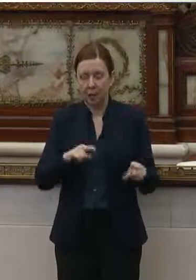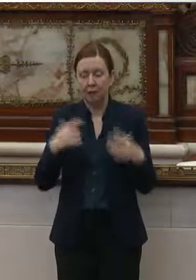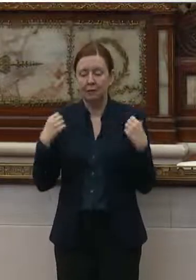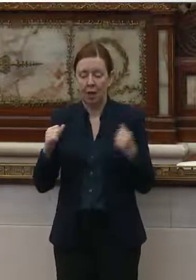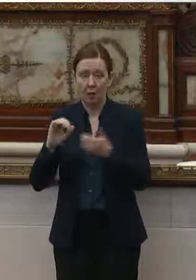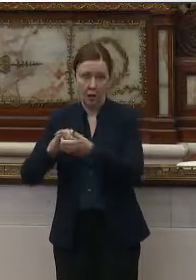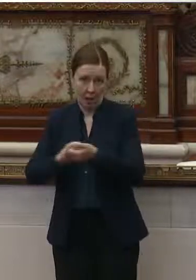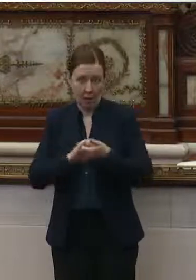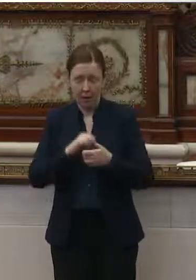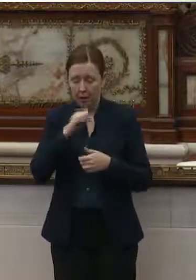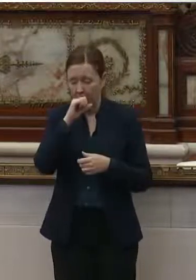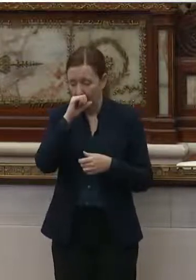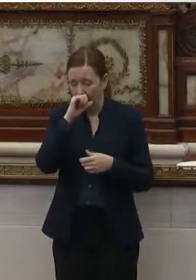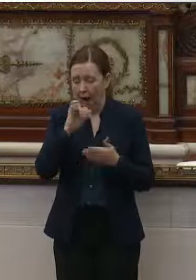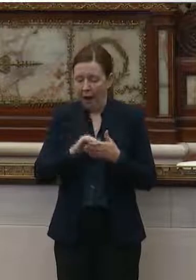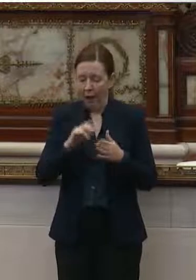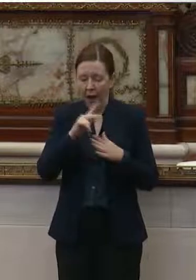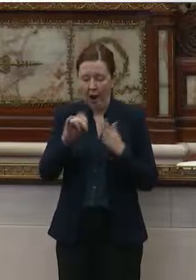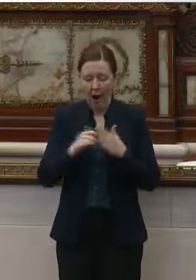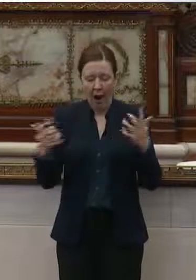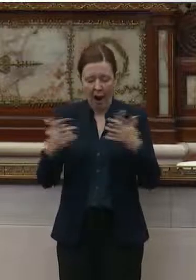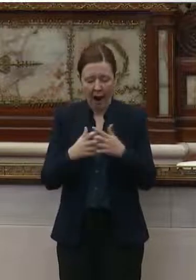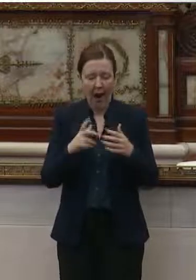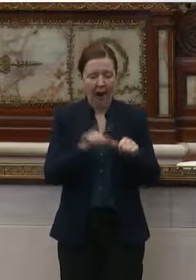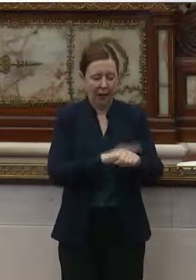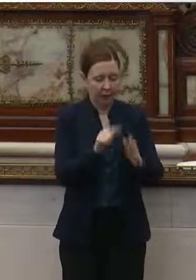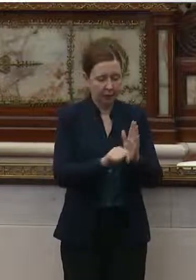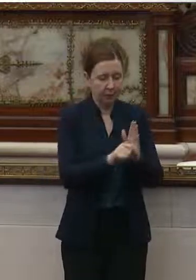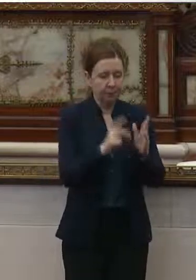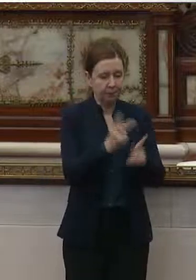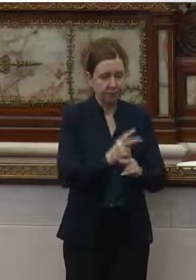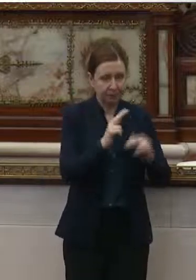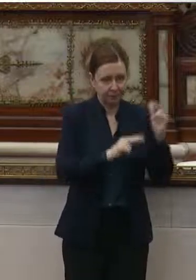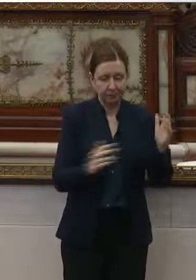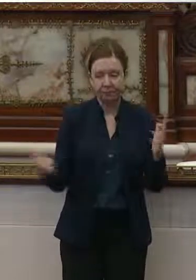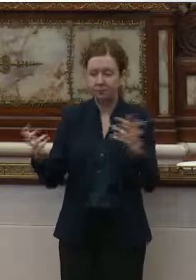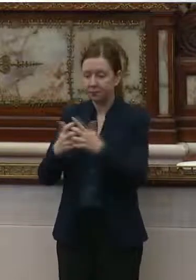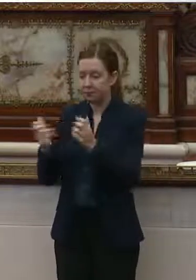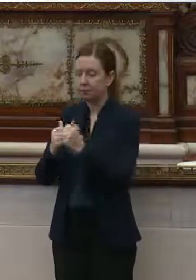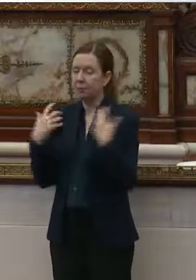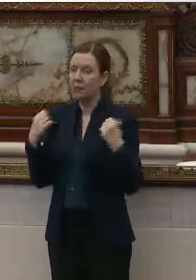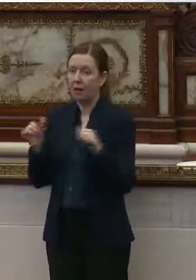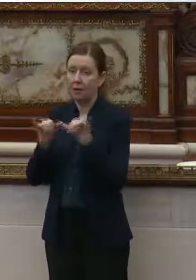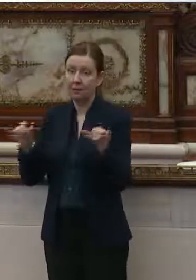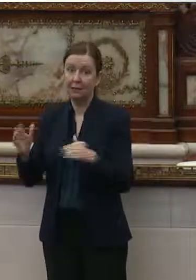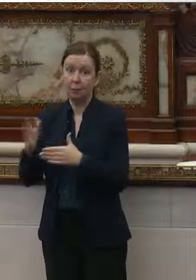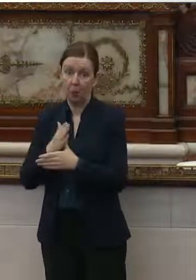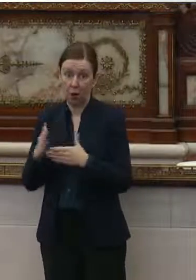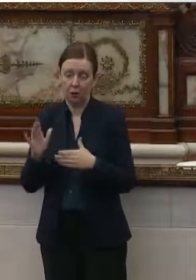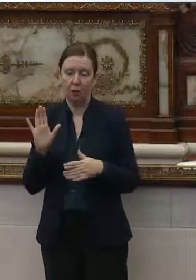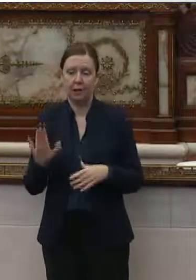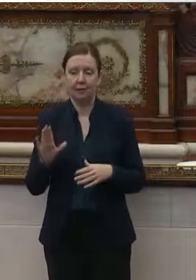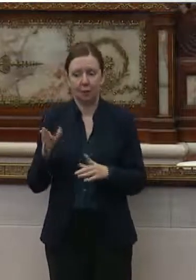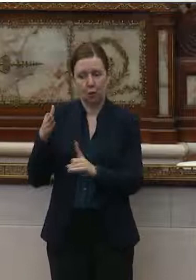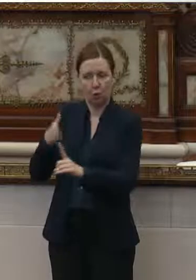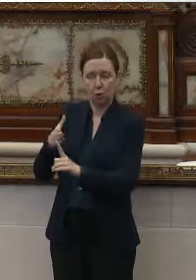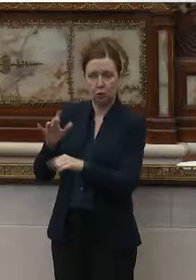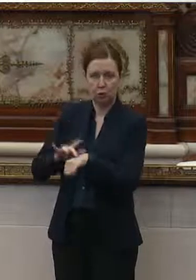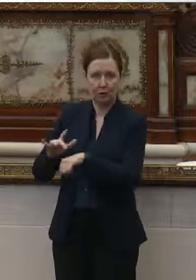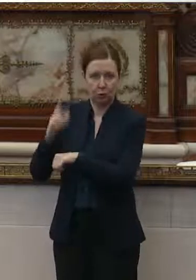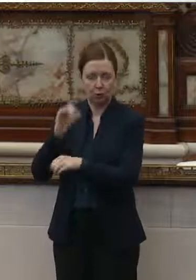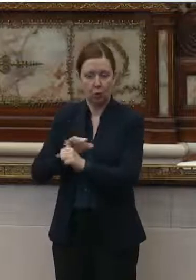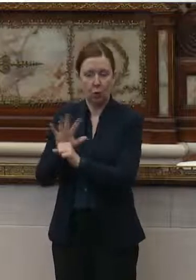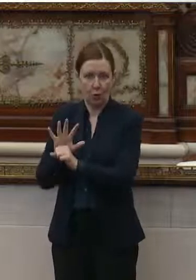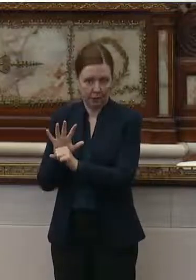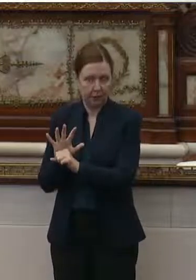is a program which matches long-term care facilities with a health system partner as their go-to resource for